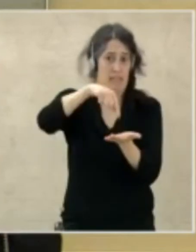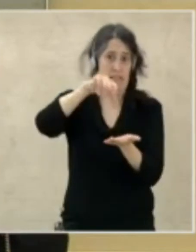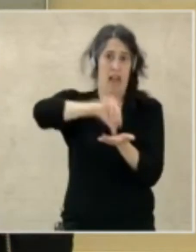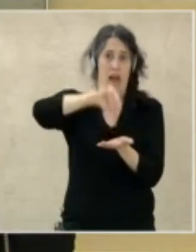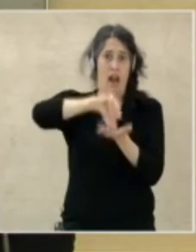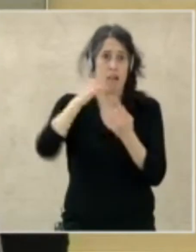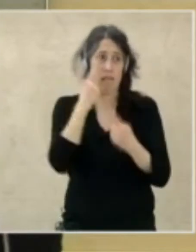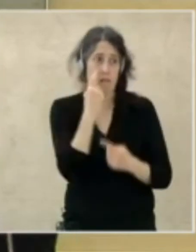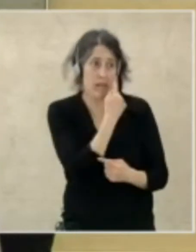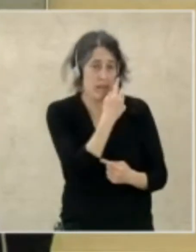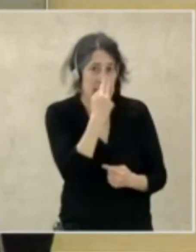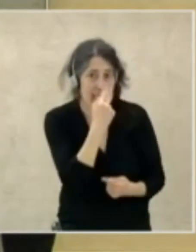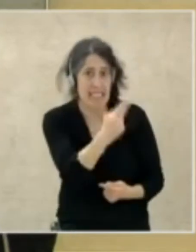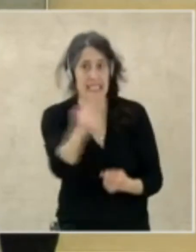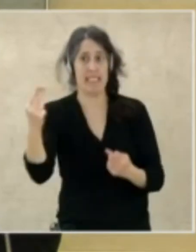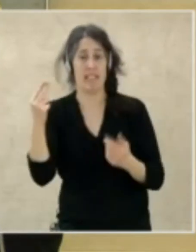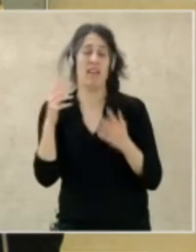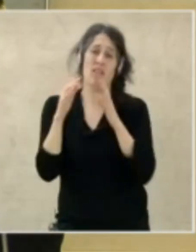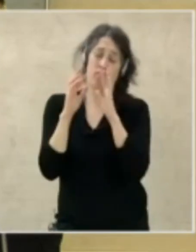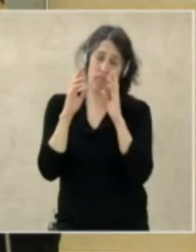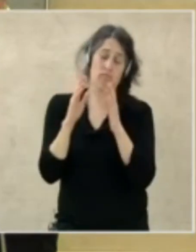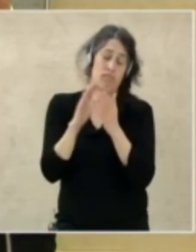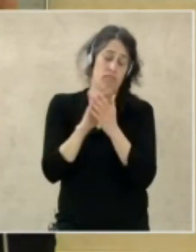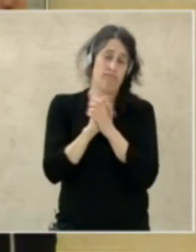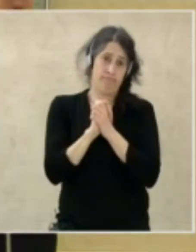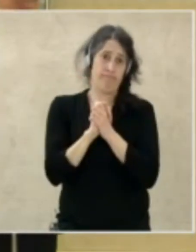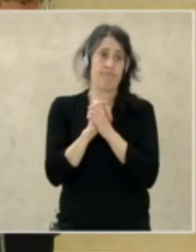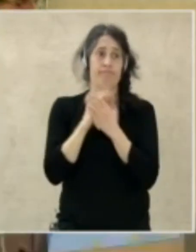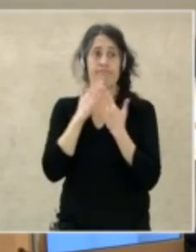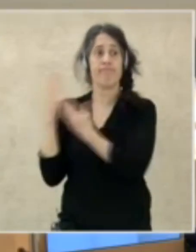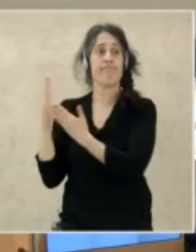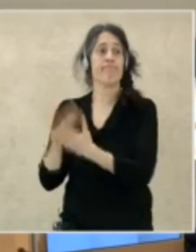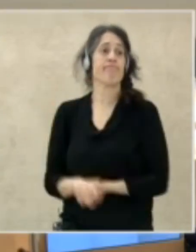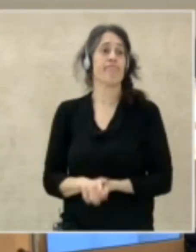regard to the subject of your mandate. Thank you, Mr. President. Thank you.